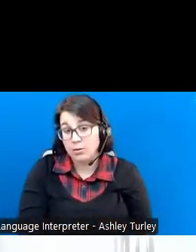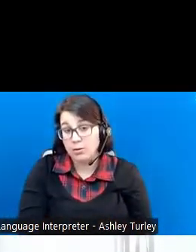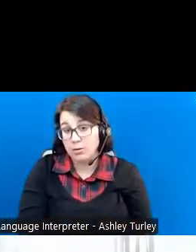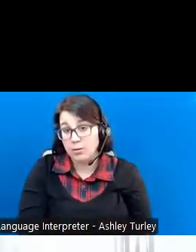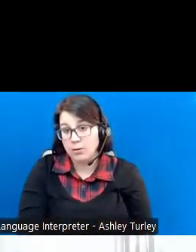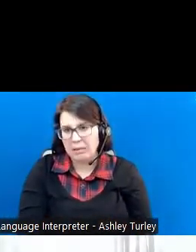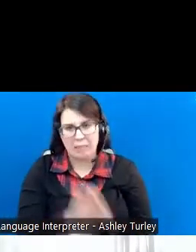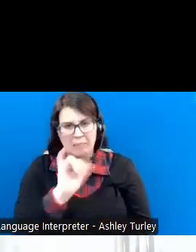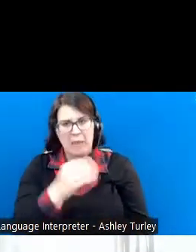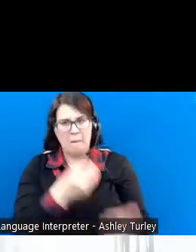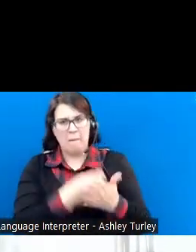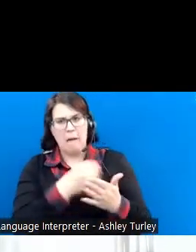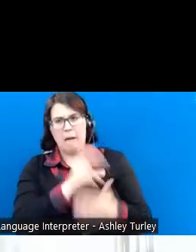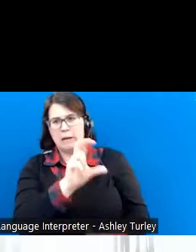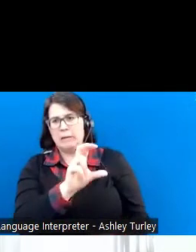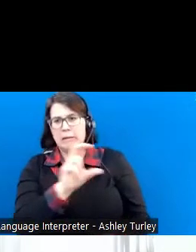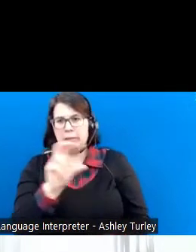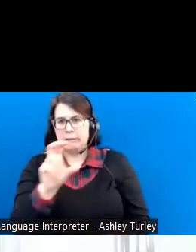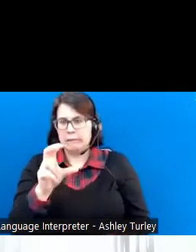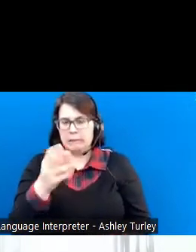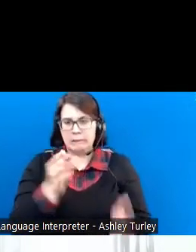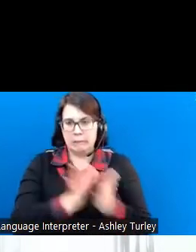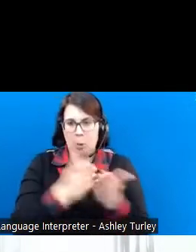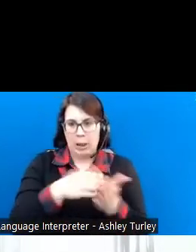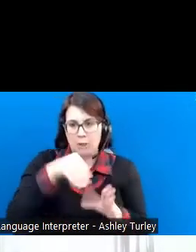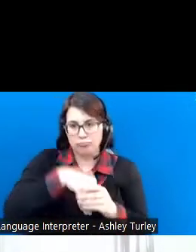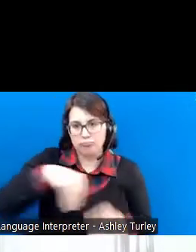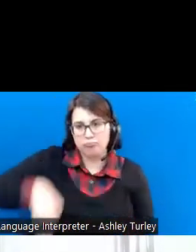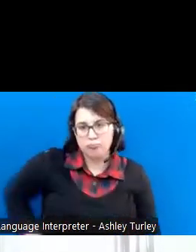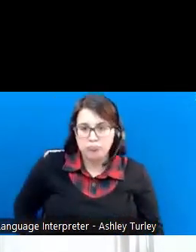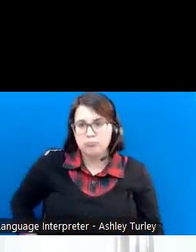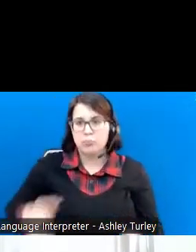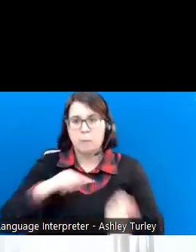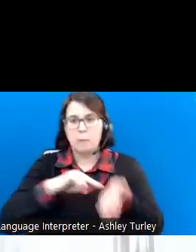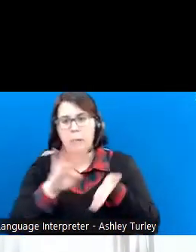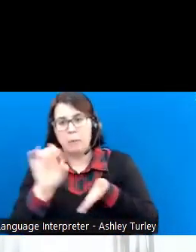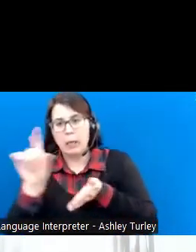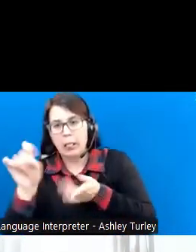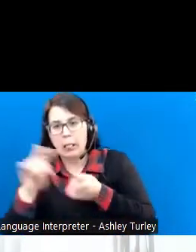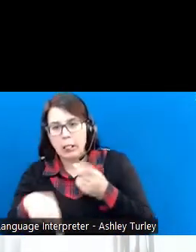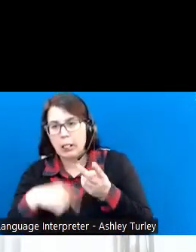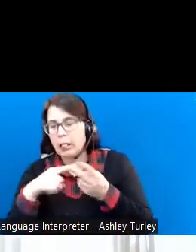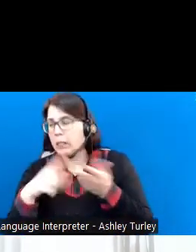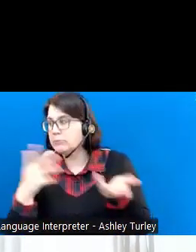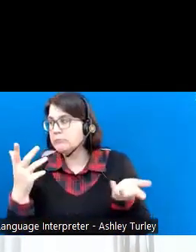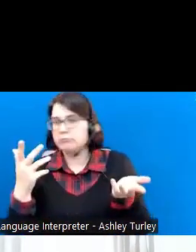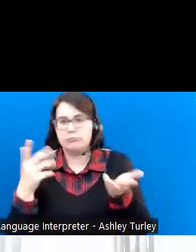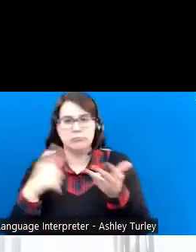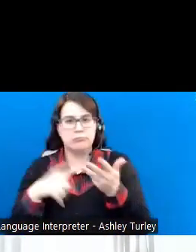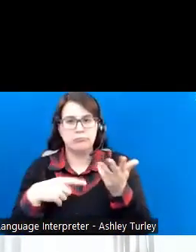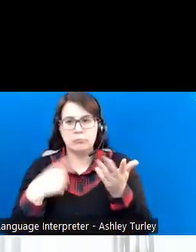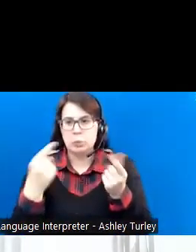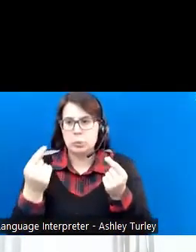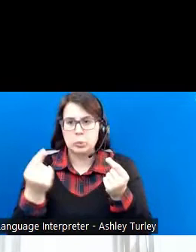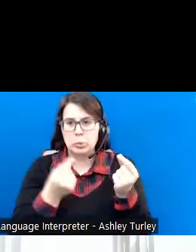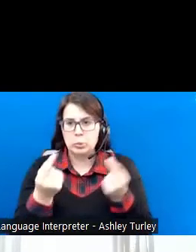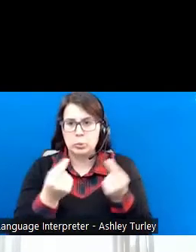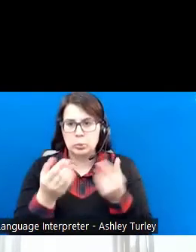put in your wallet, to help pay your bills, to do the things you need to do.